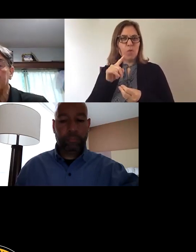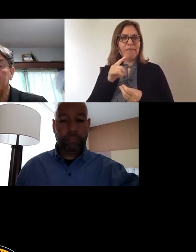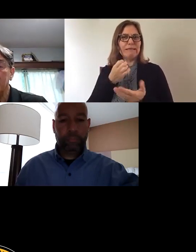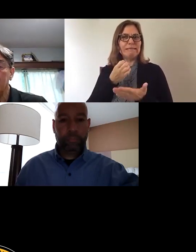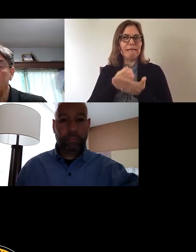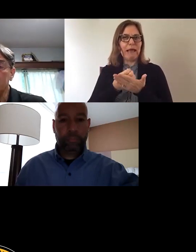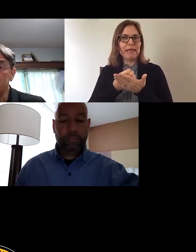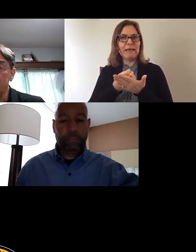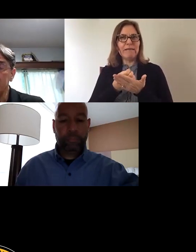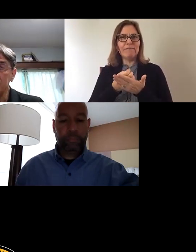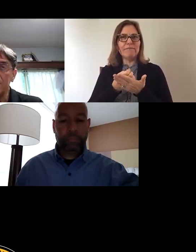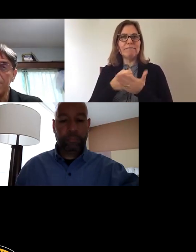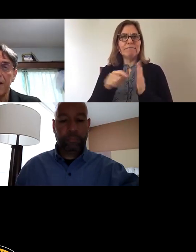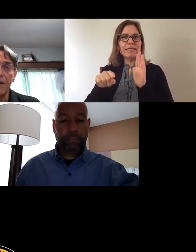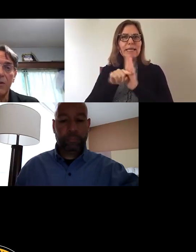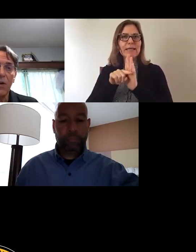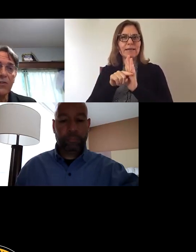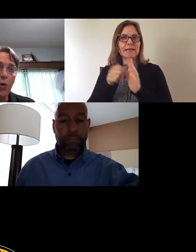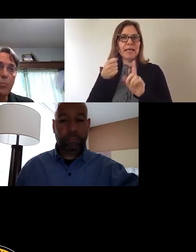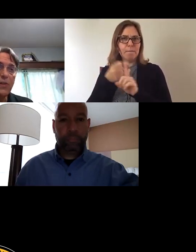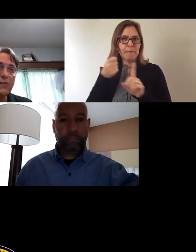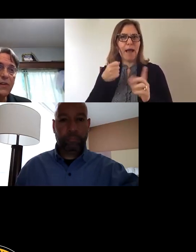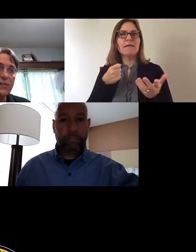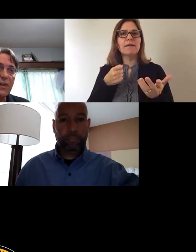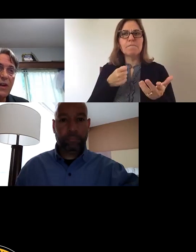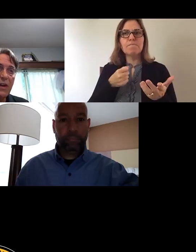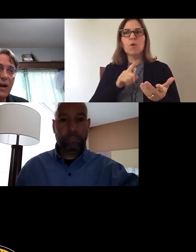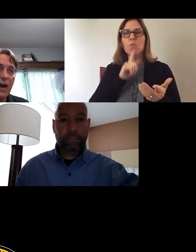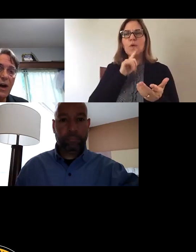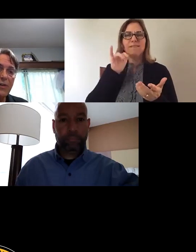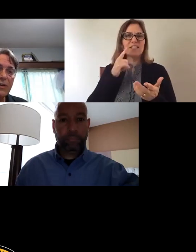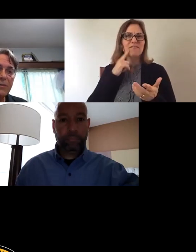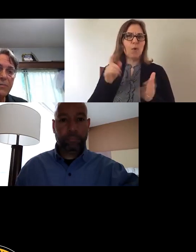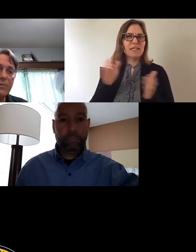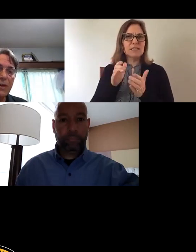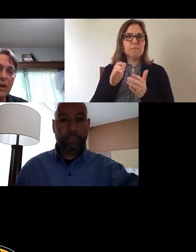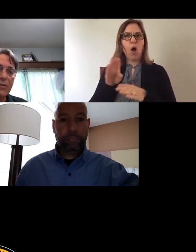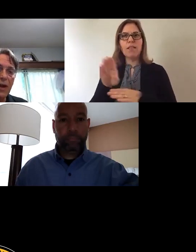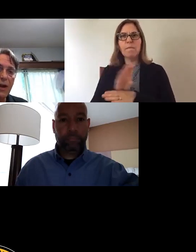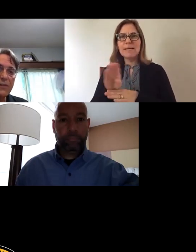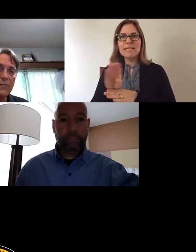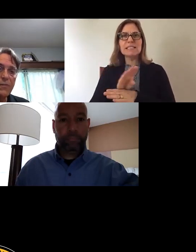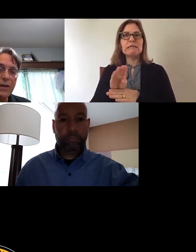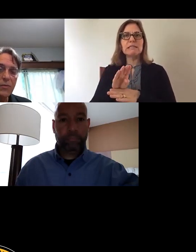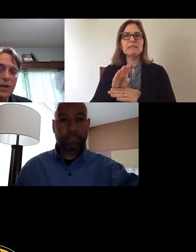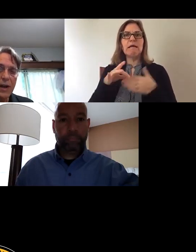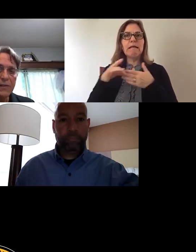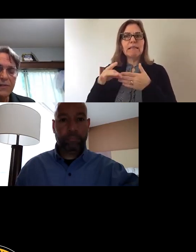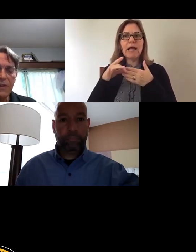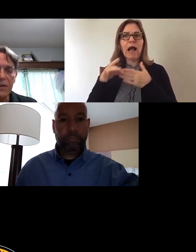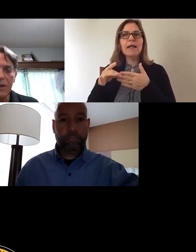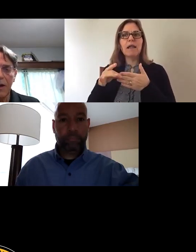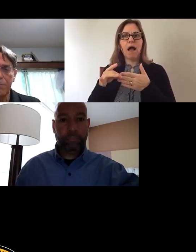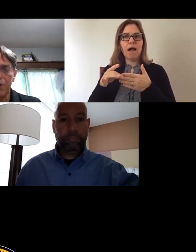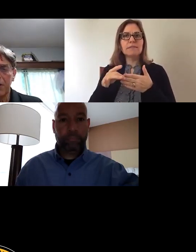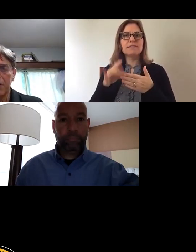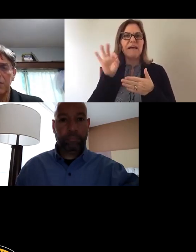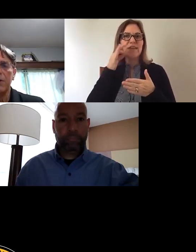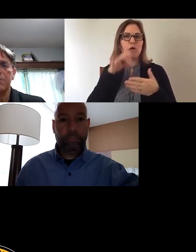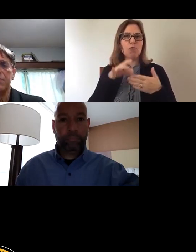funds. And those are things that affected our small business, uh, the, the guidelines and final guidance, uh,